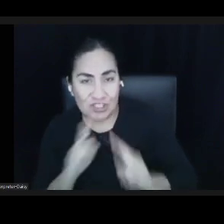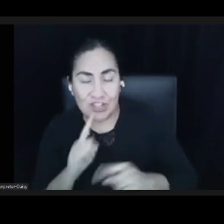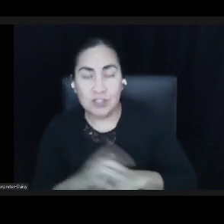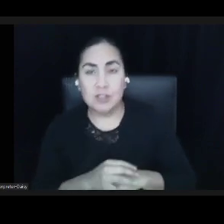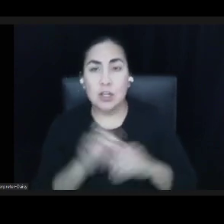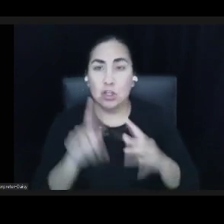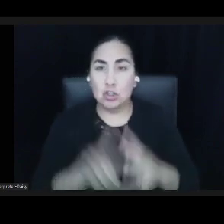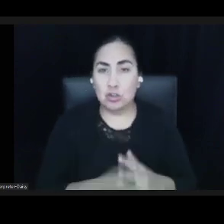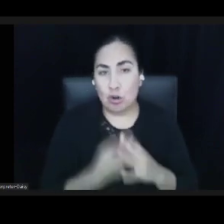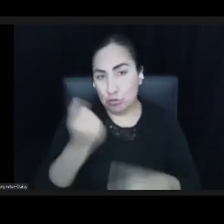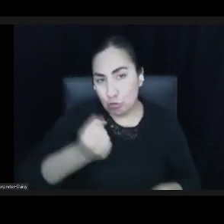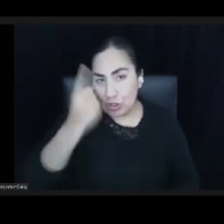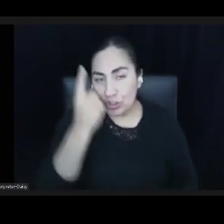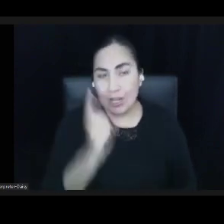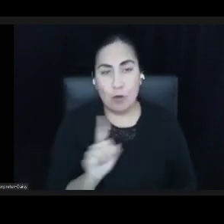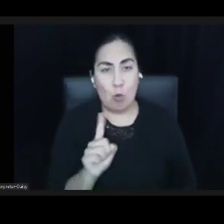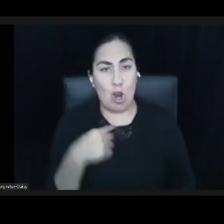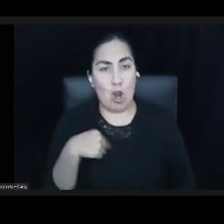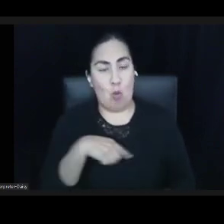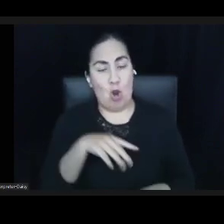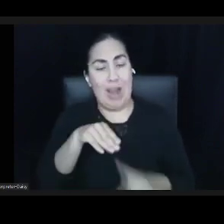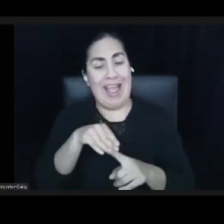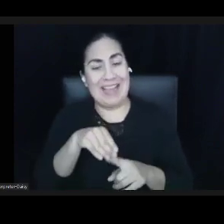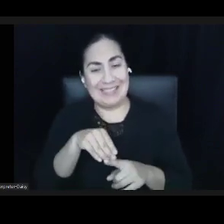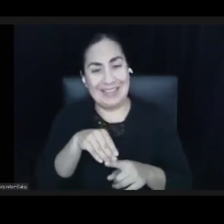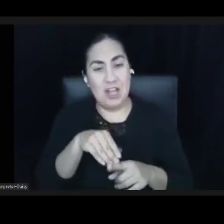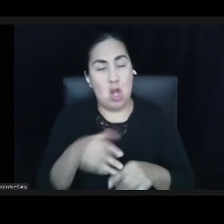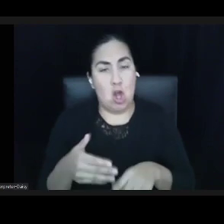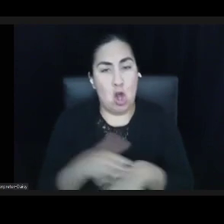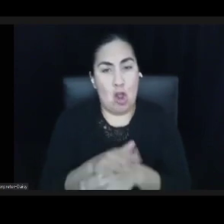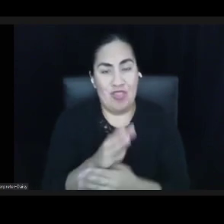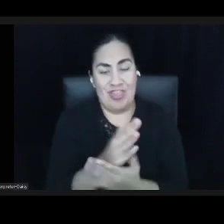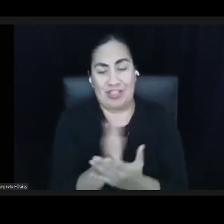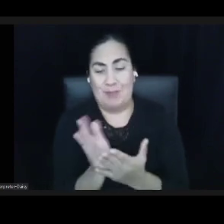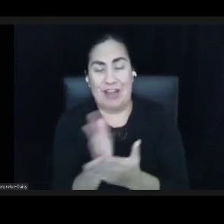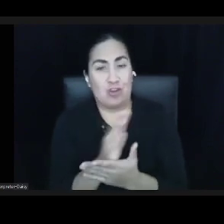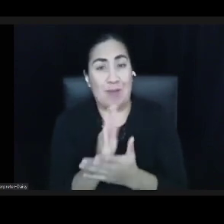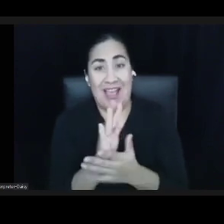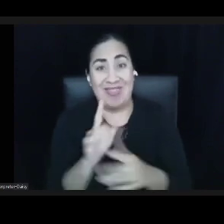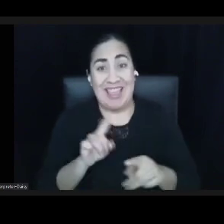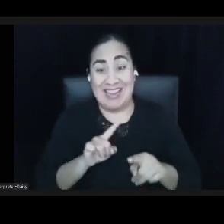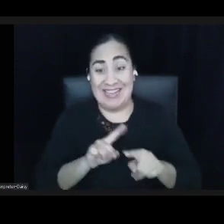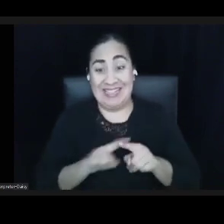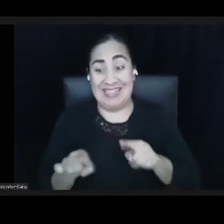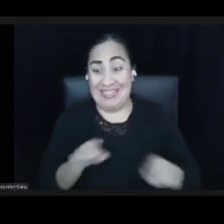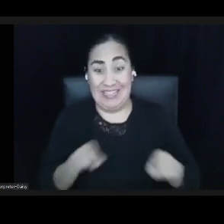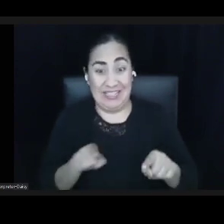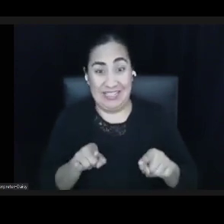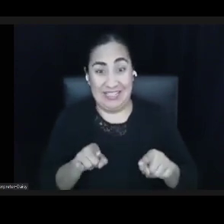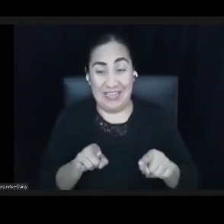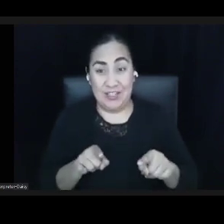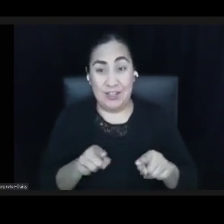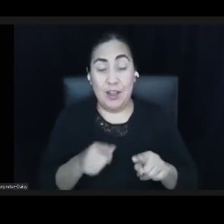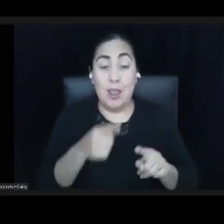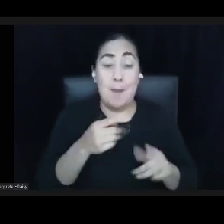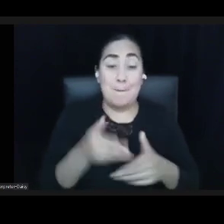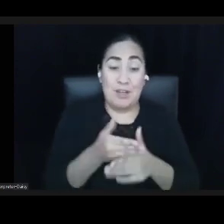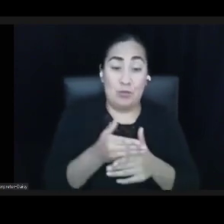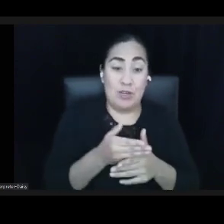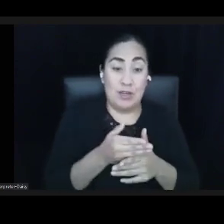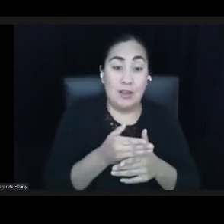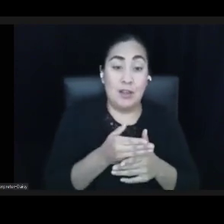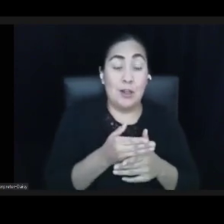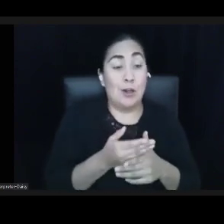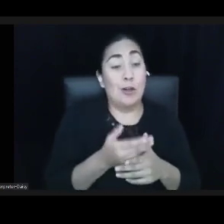understand where we were on the spectrum and that the distinction between minimization, treating everyone the same,